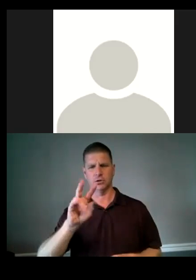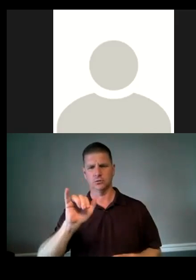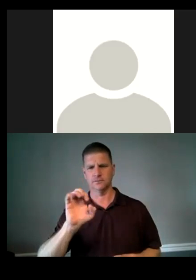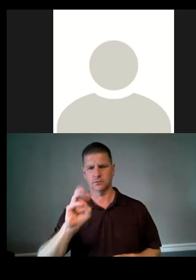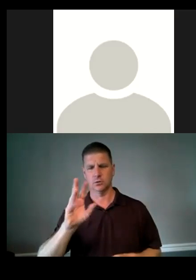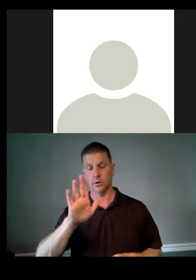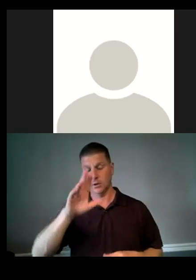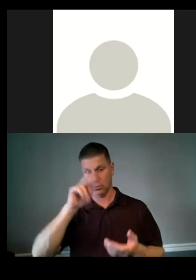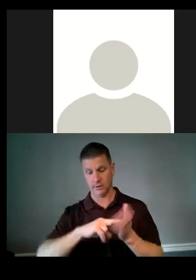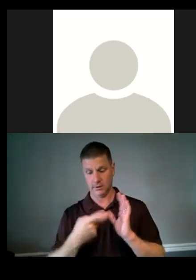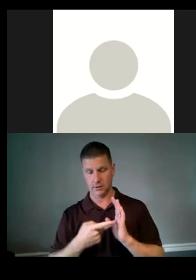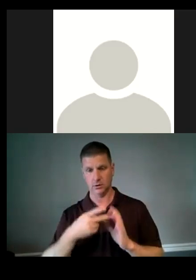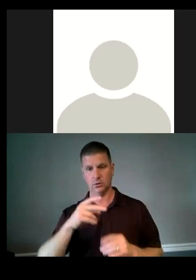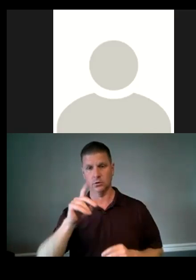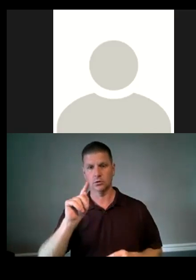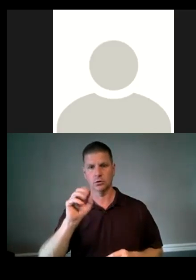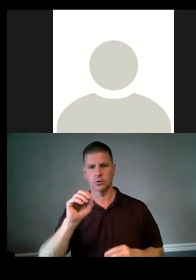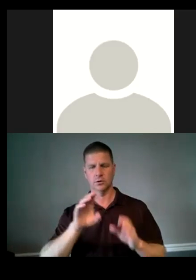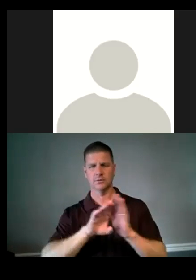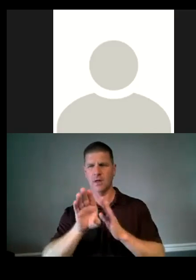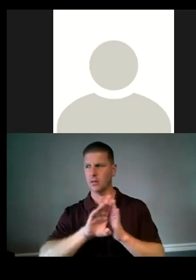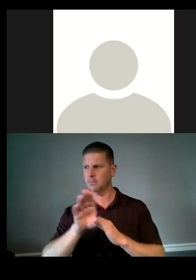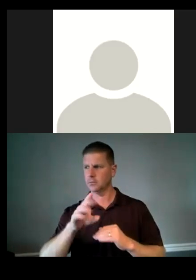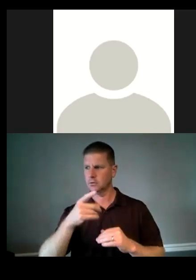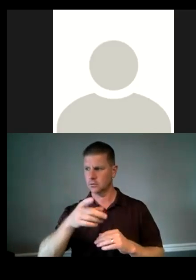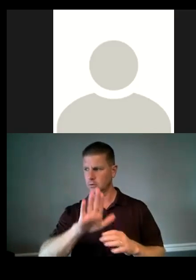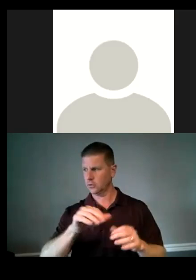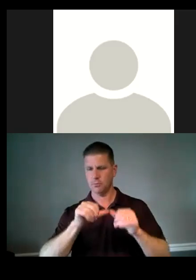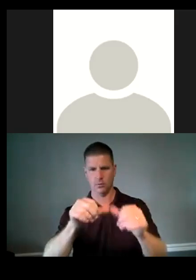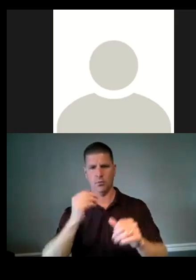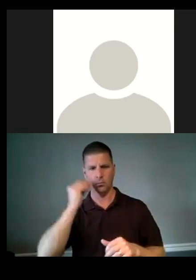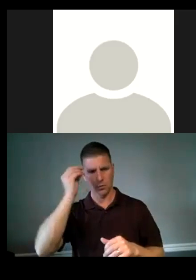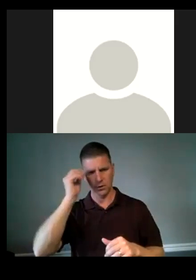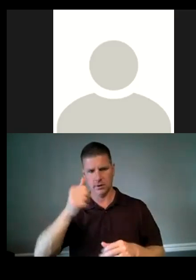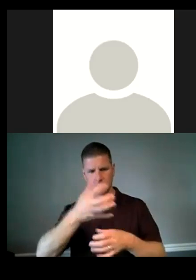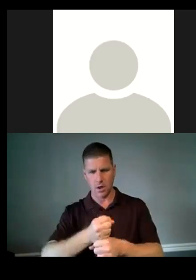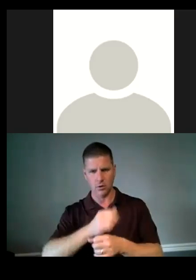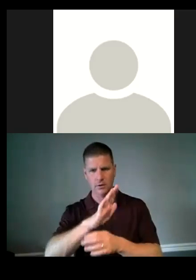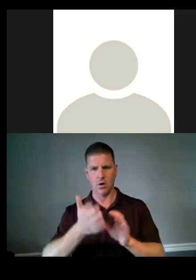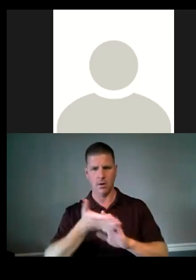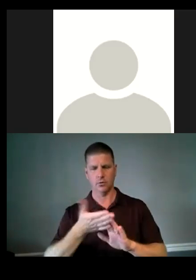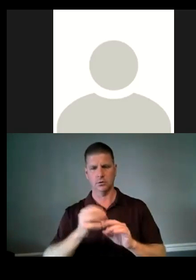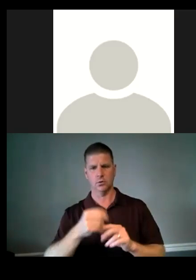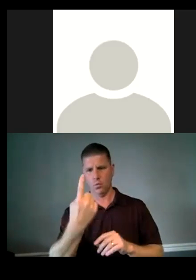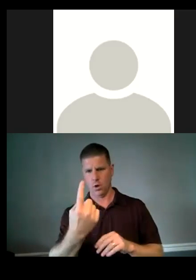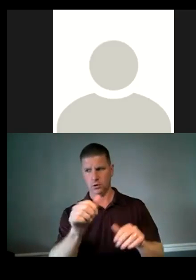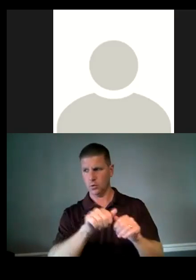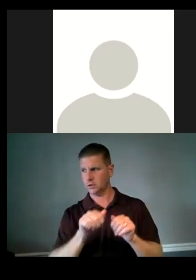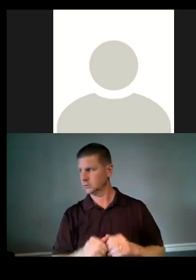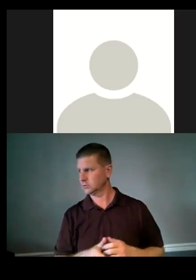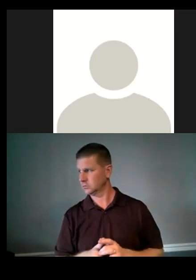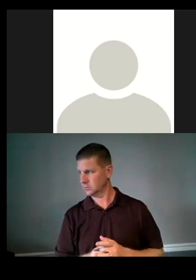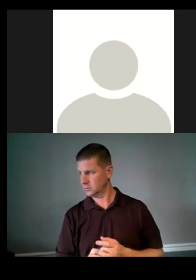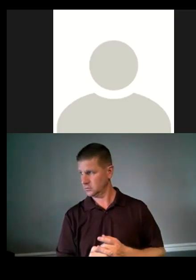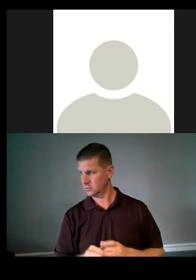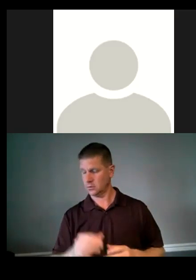intent is to develop it into their permanent home where they can consolidate their operations into one location. After